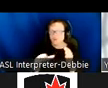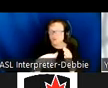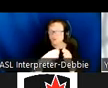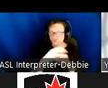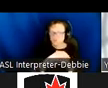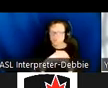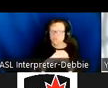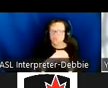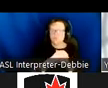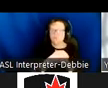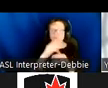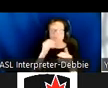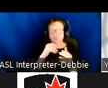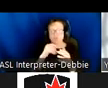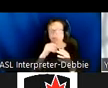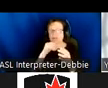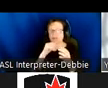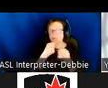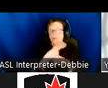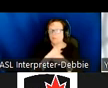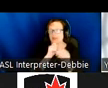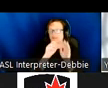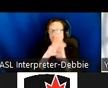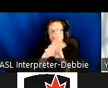I prepared a video for you to show how it works.